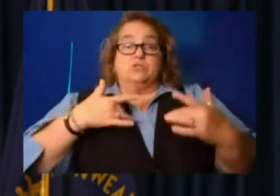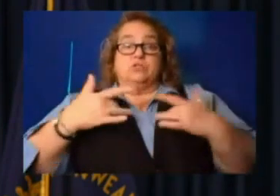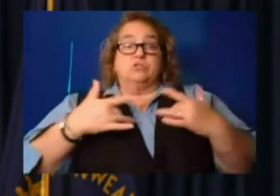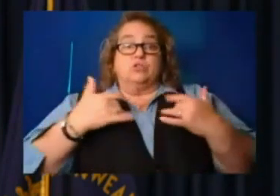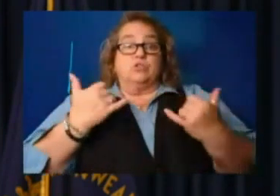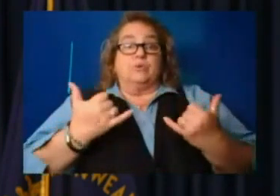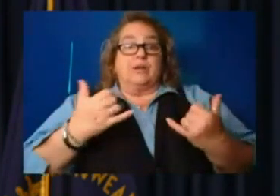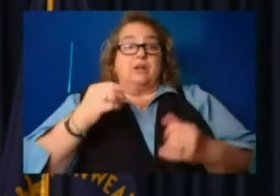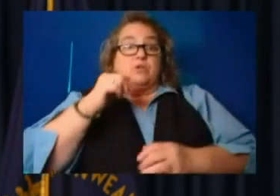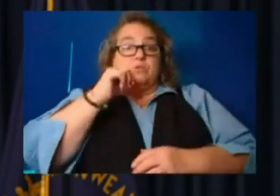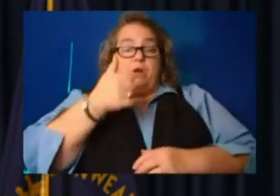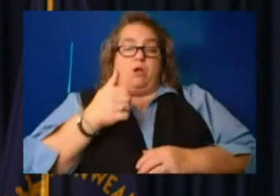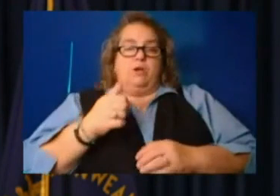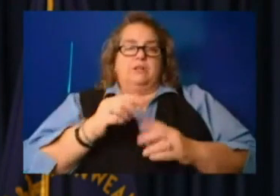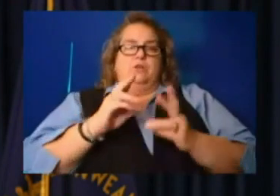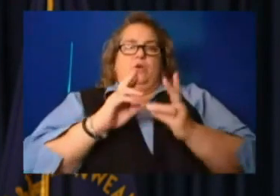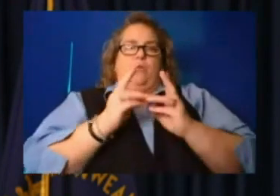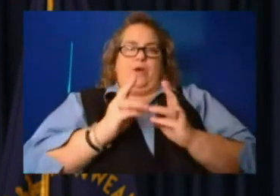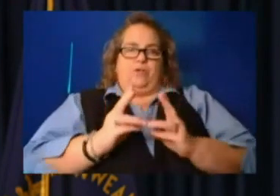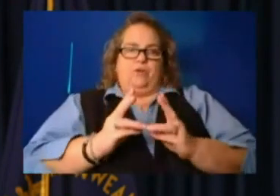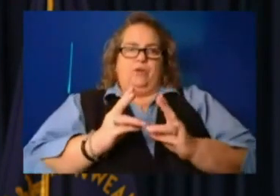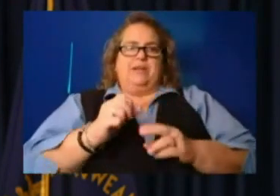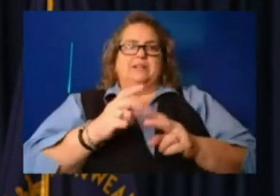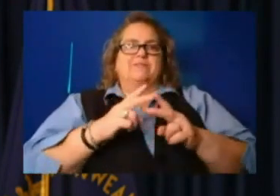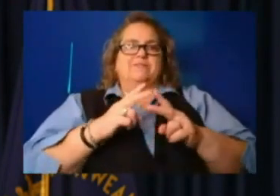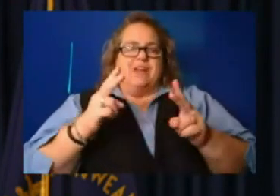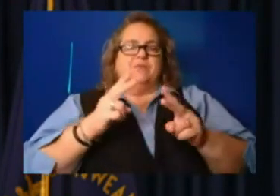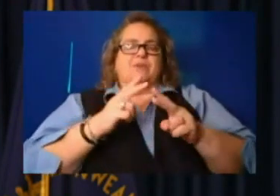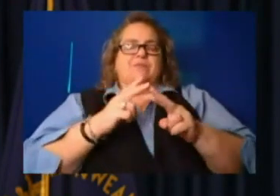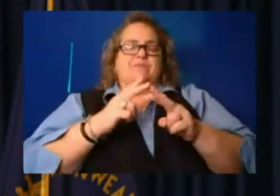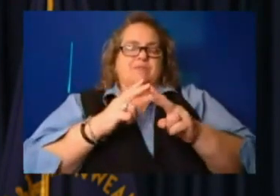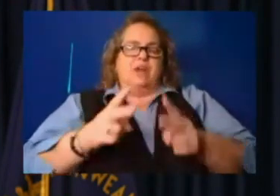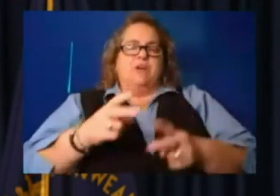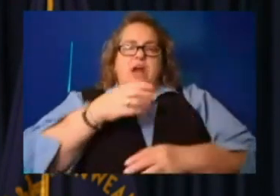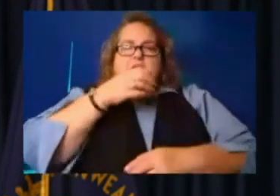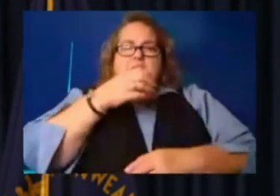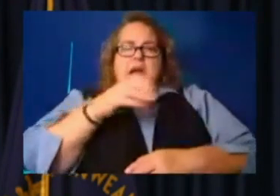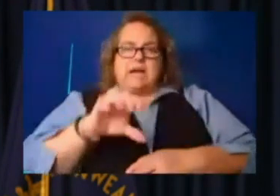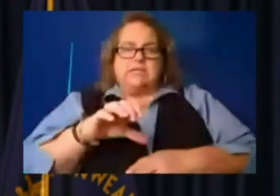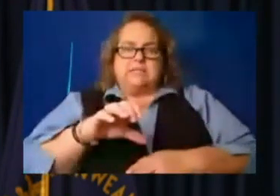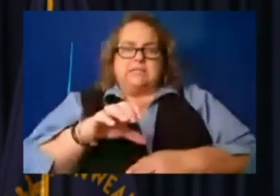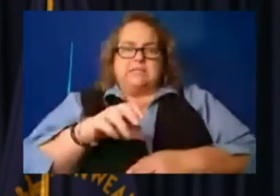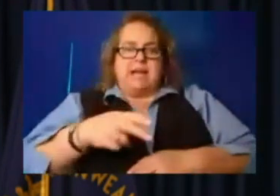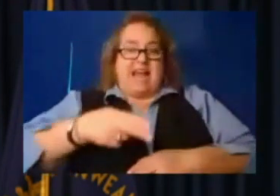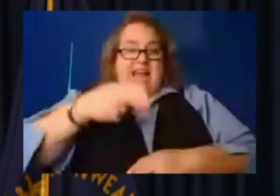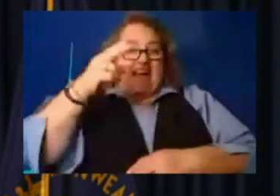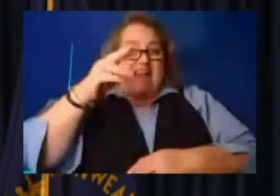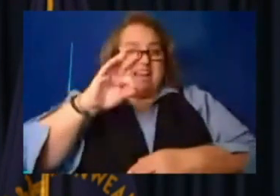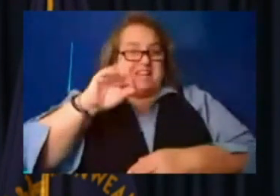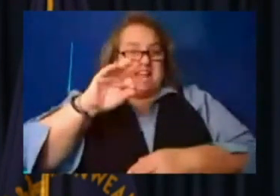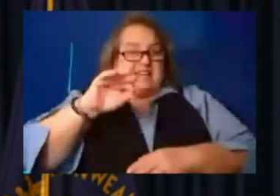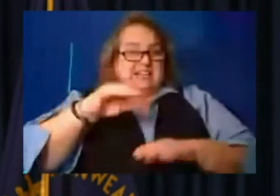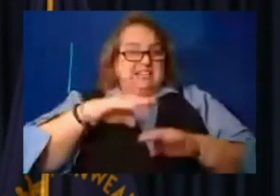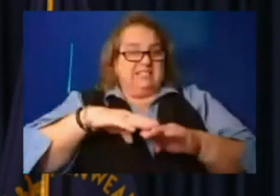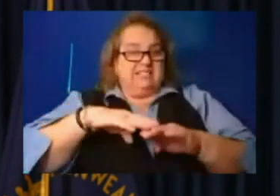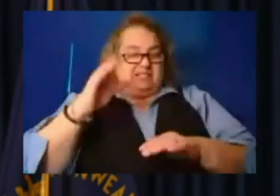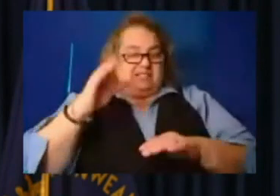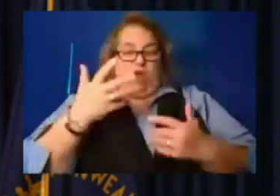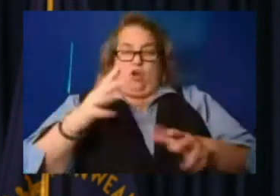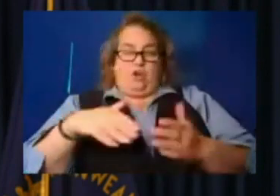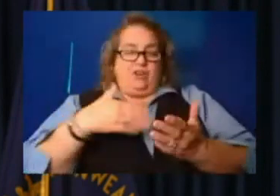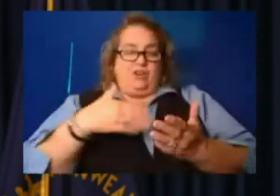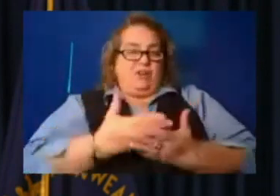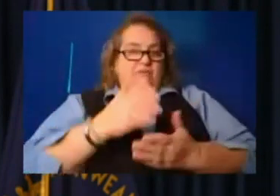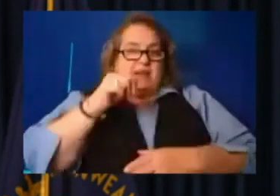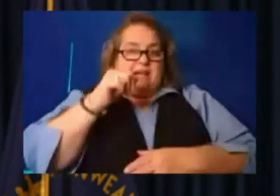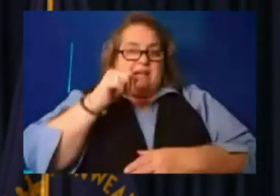weather. It is very, very hot. Highs are ranging in the 90s. was already getting there by yesterday afternoon in Jackson.